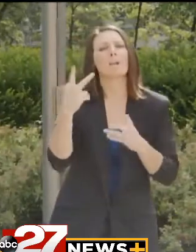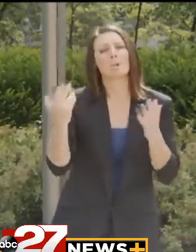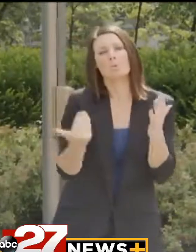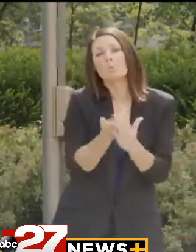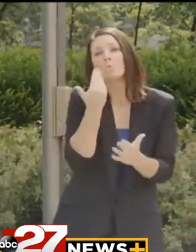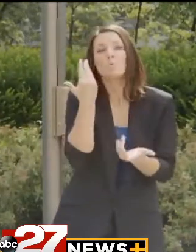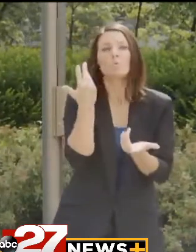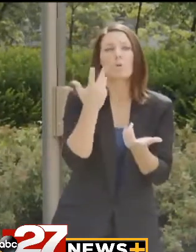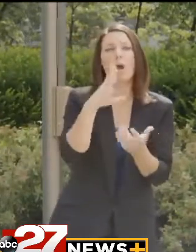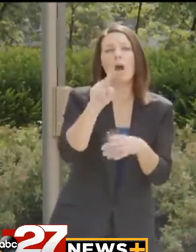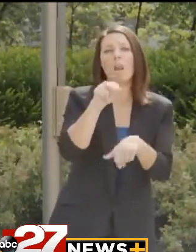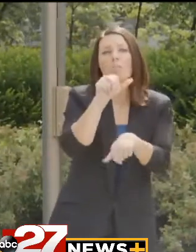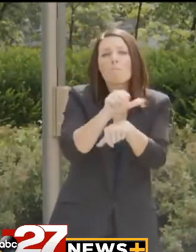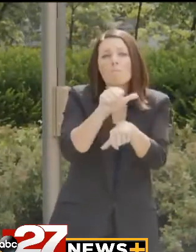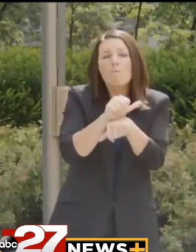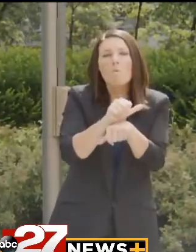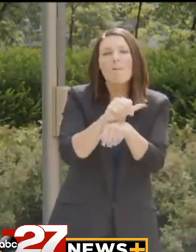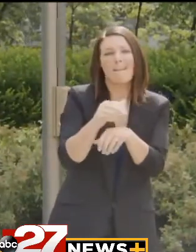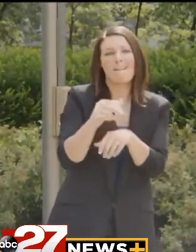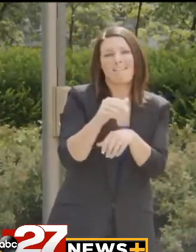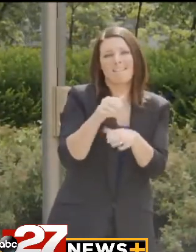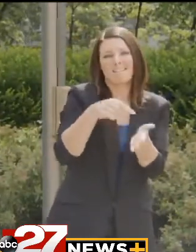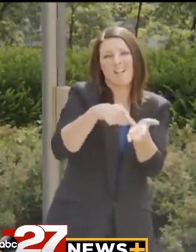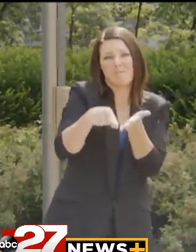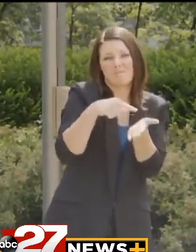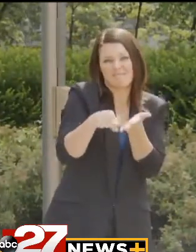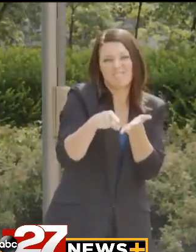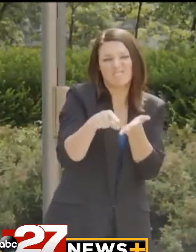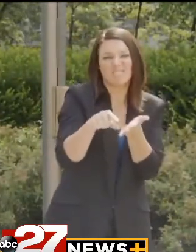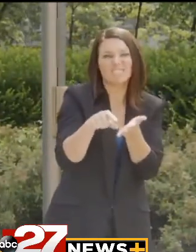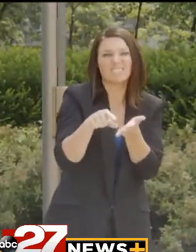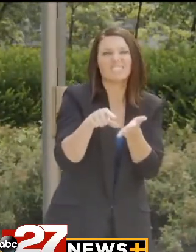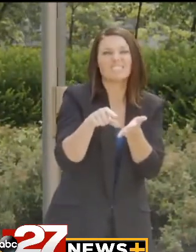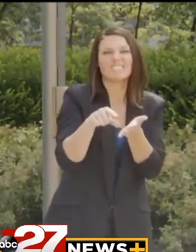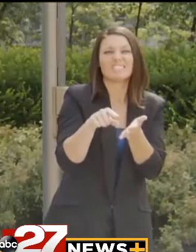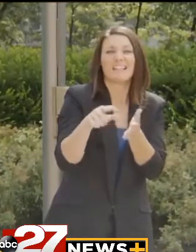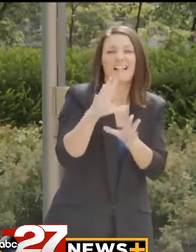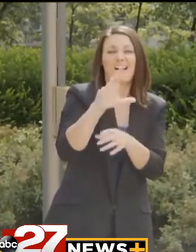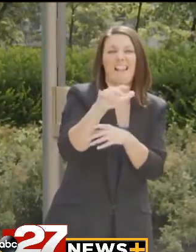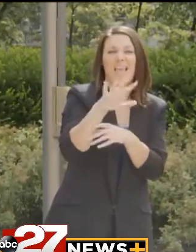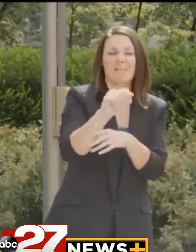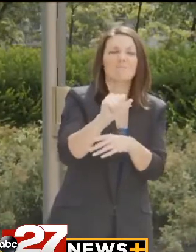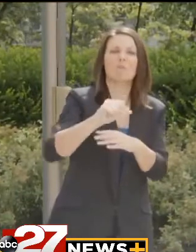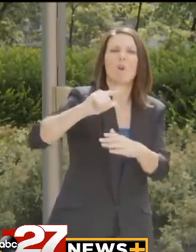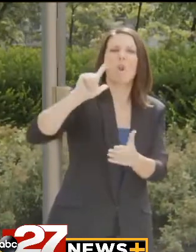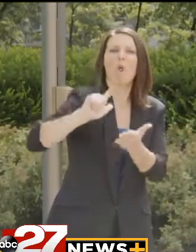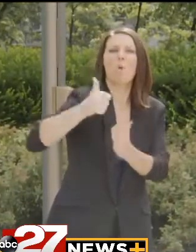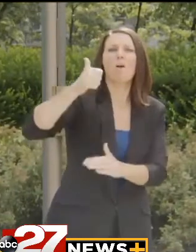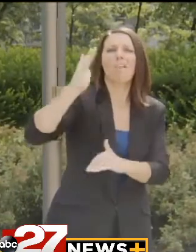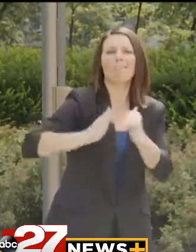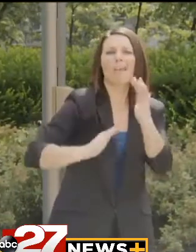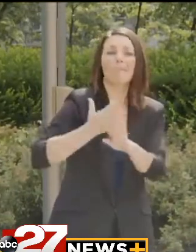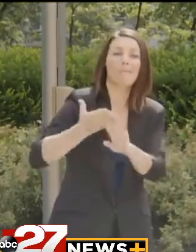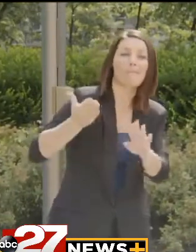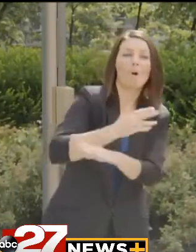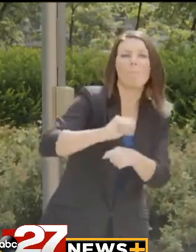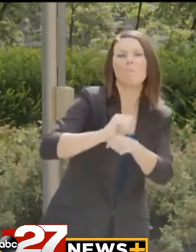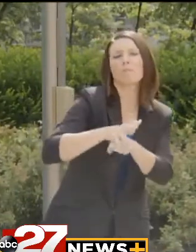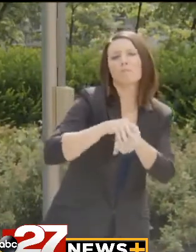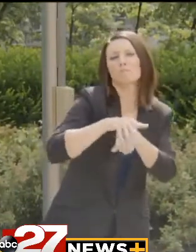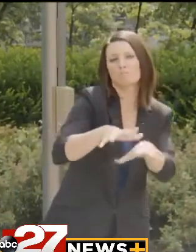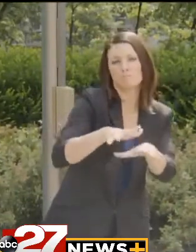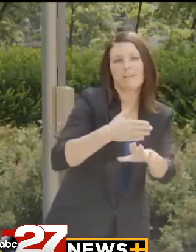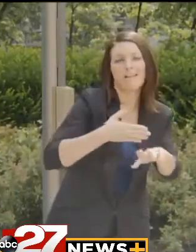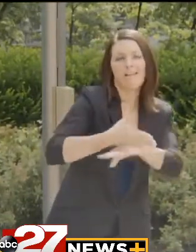unemployment compensation claims filed on average over the past few weeks is lower than our pre-pandemic post